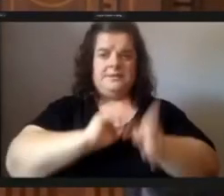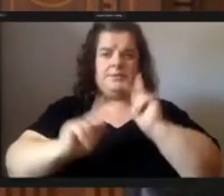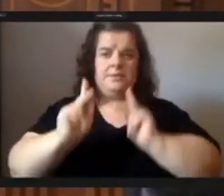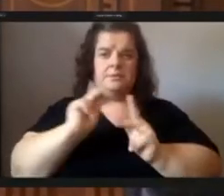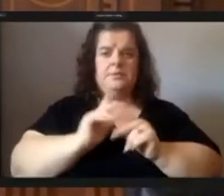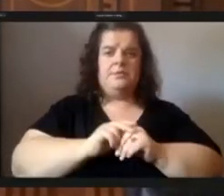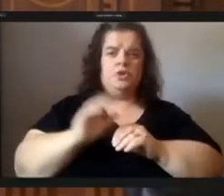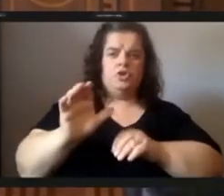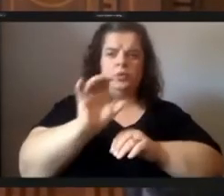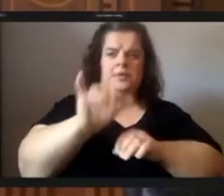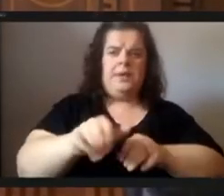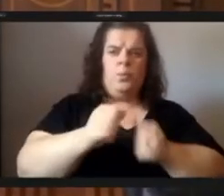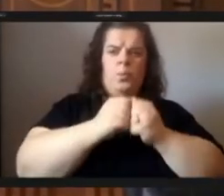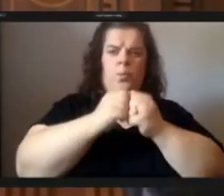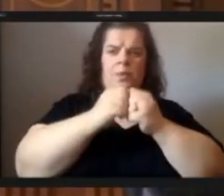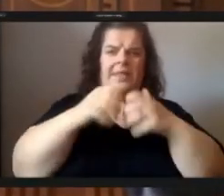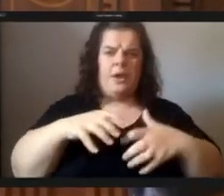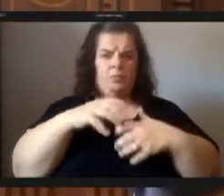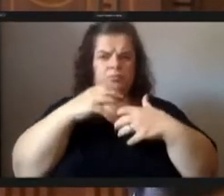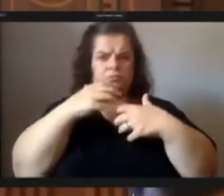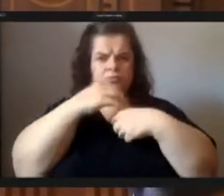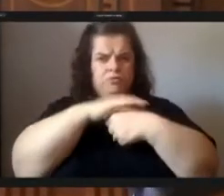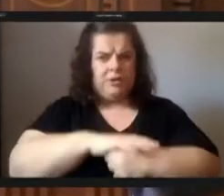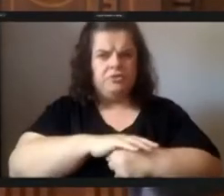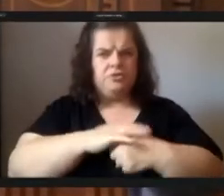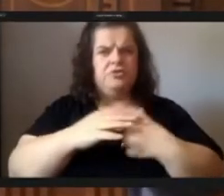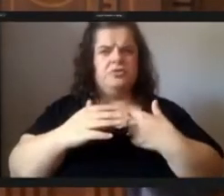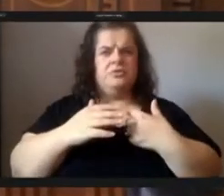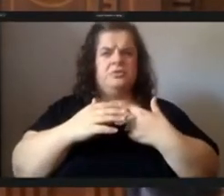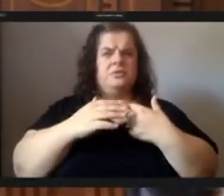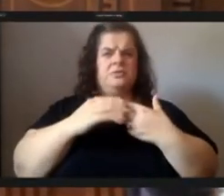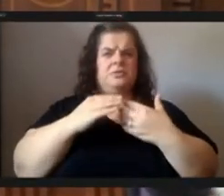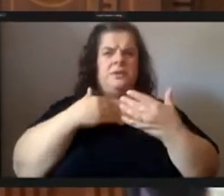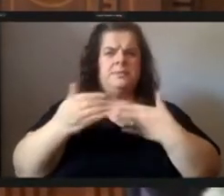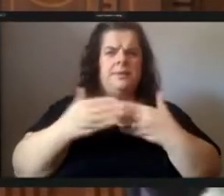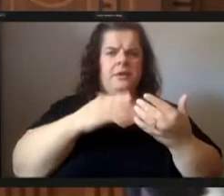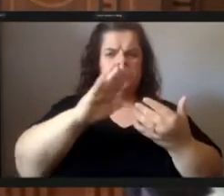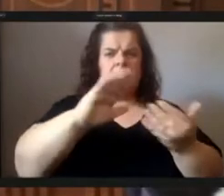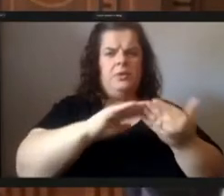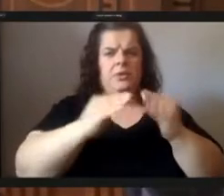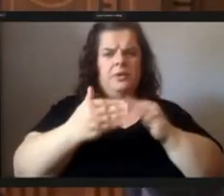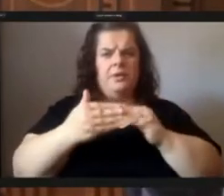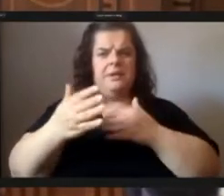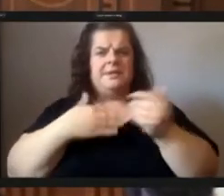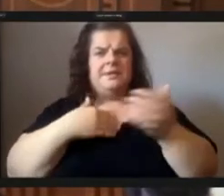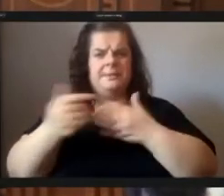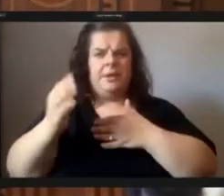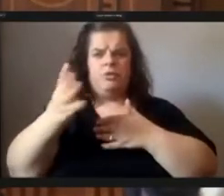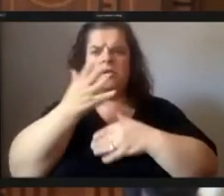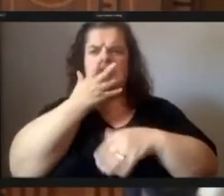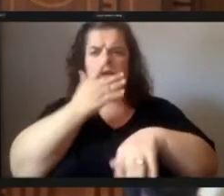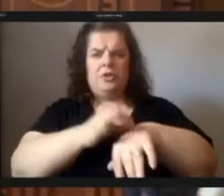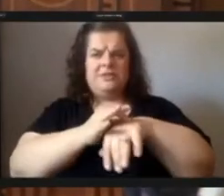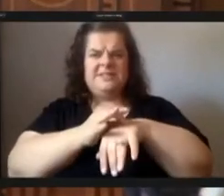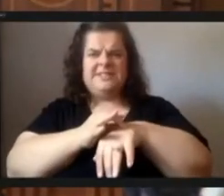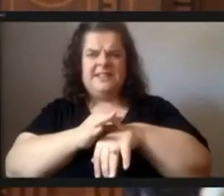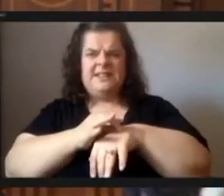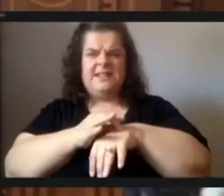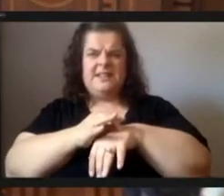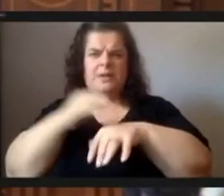prejudice no matter what community you they live in no matter what race nationality